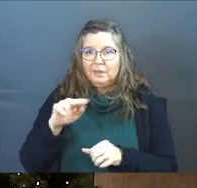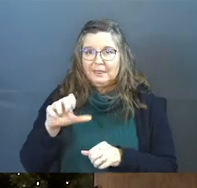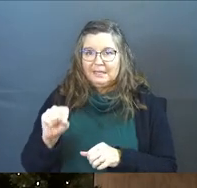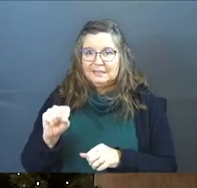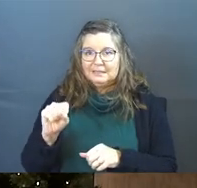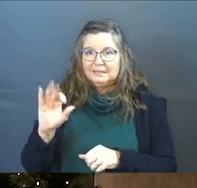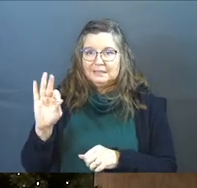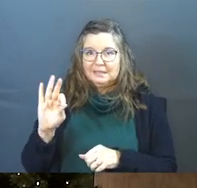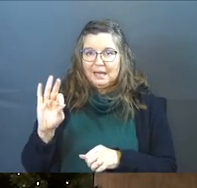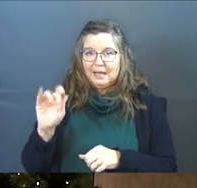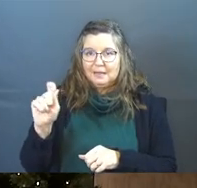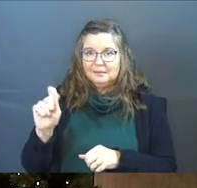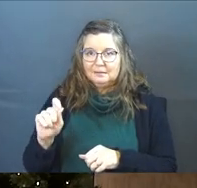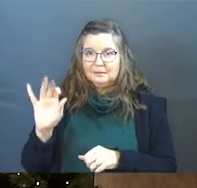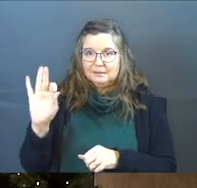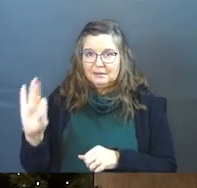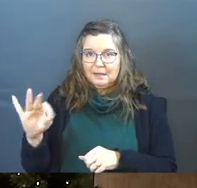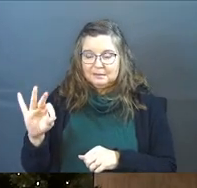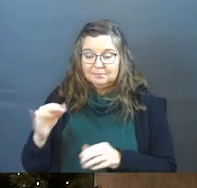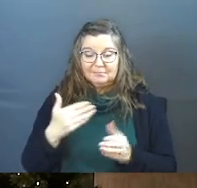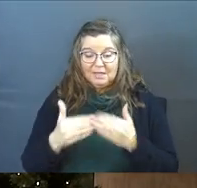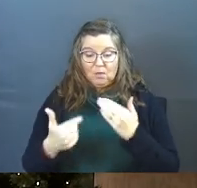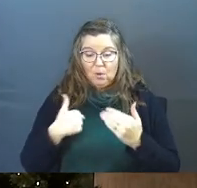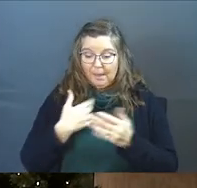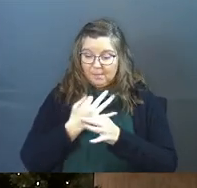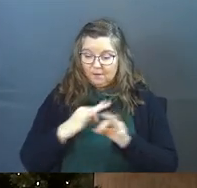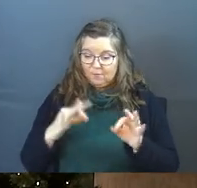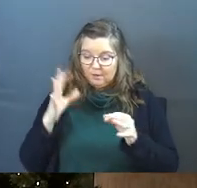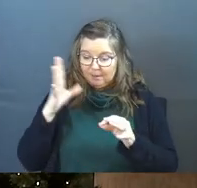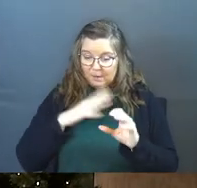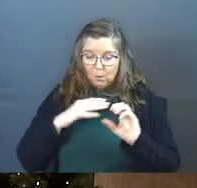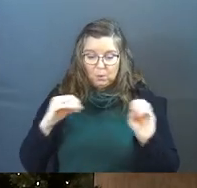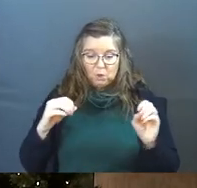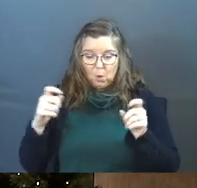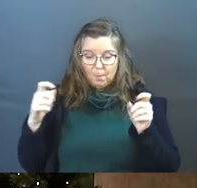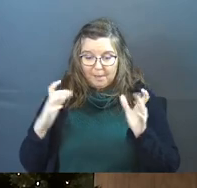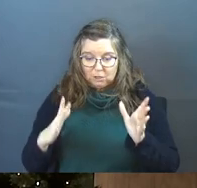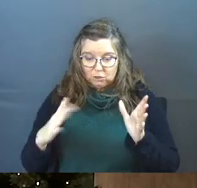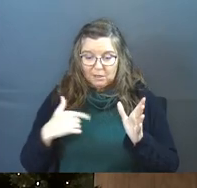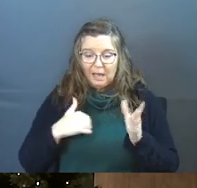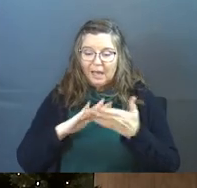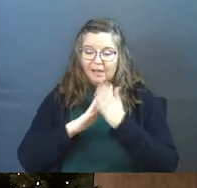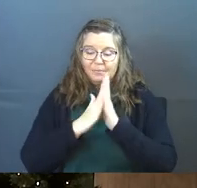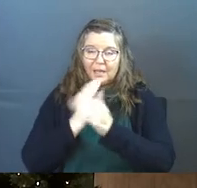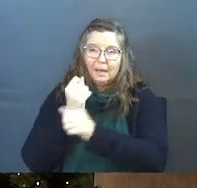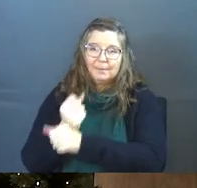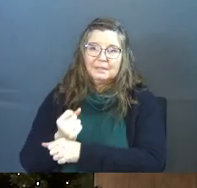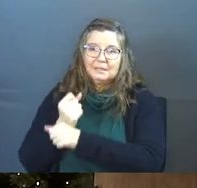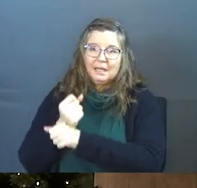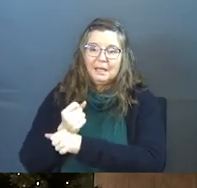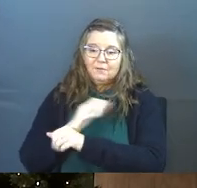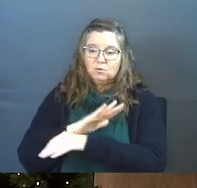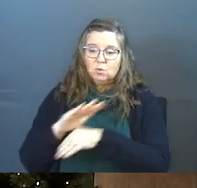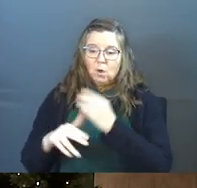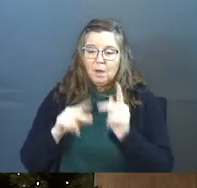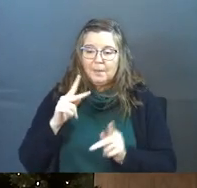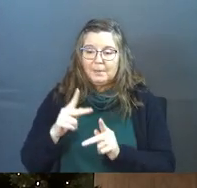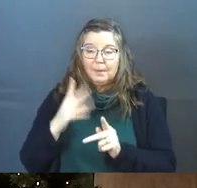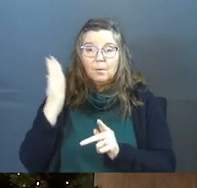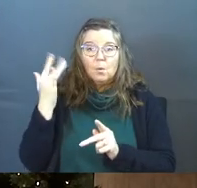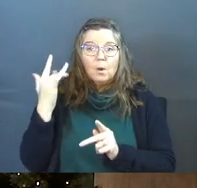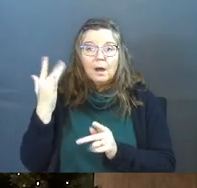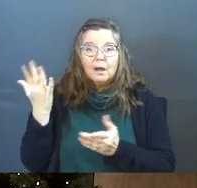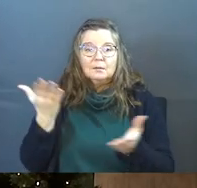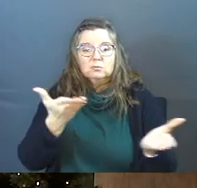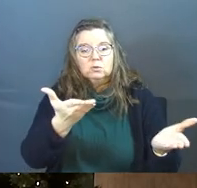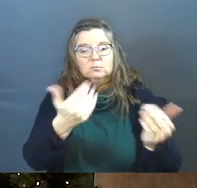19. He says, even though I am a free man with no master, I have become a slave to all people to bring